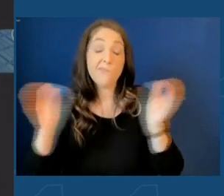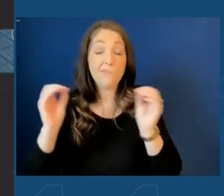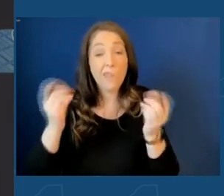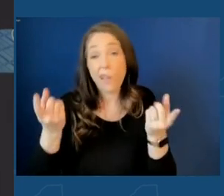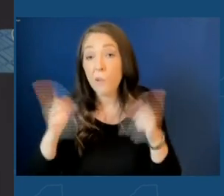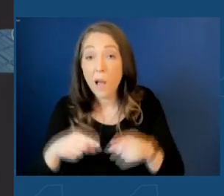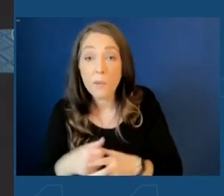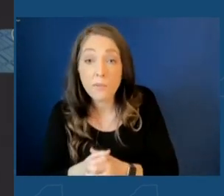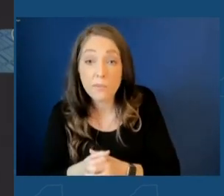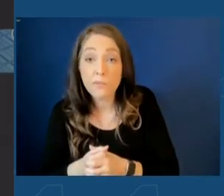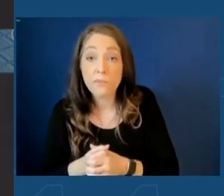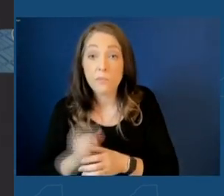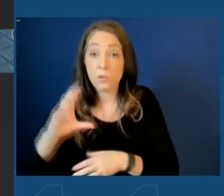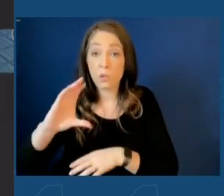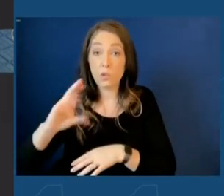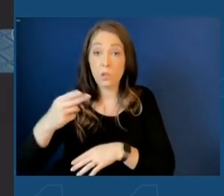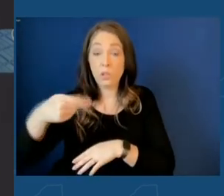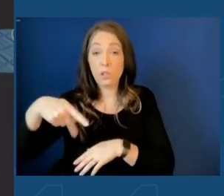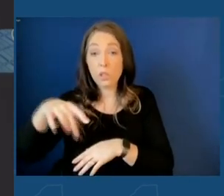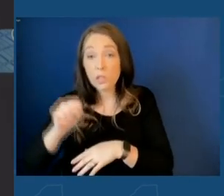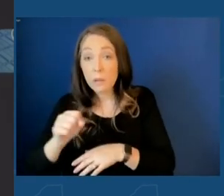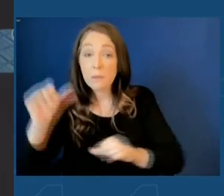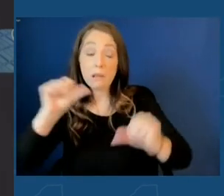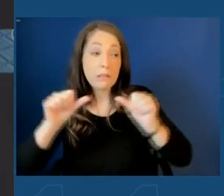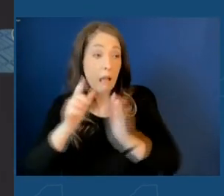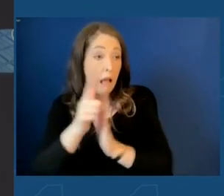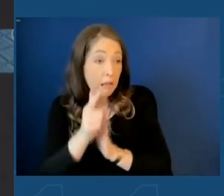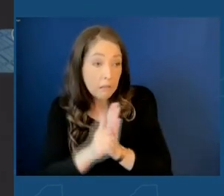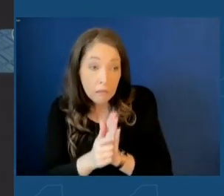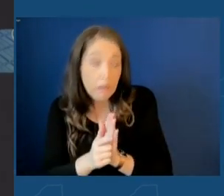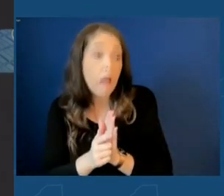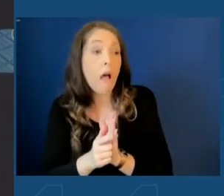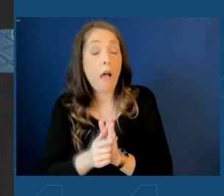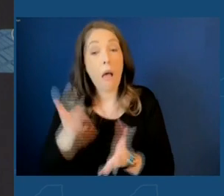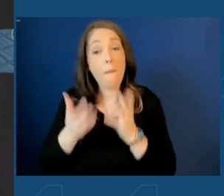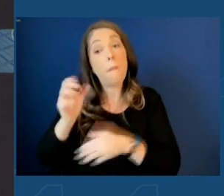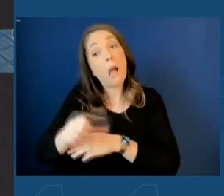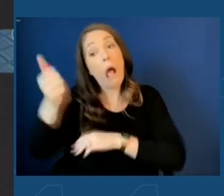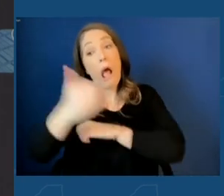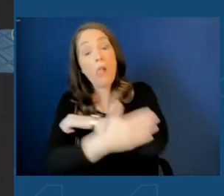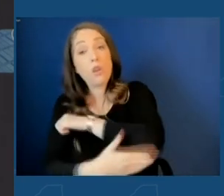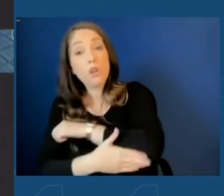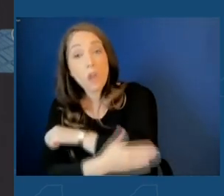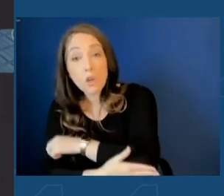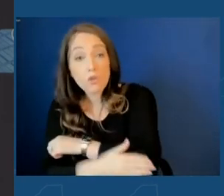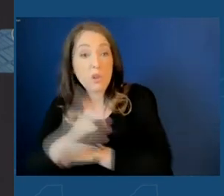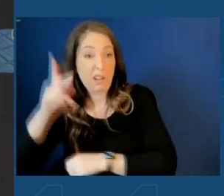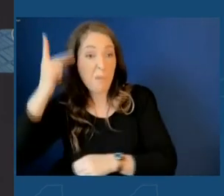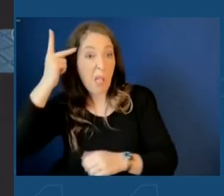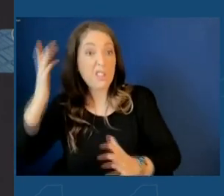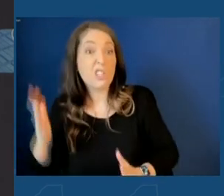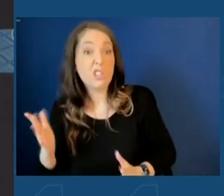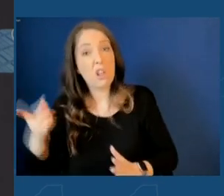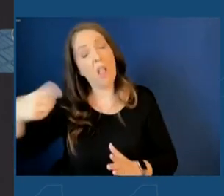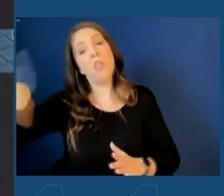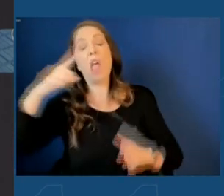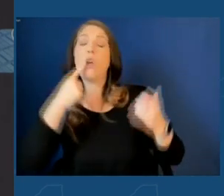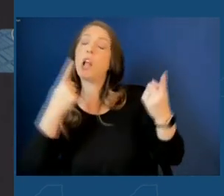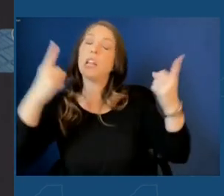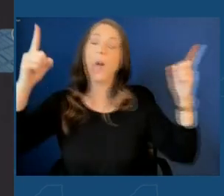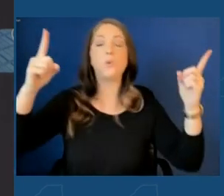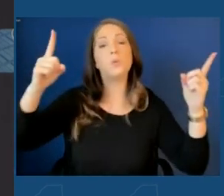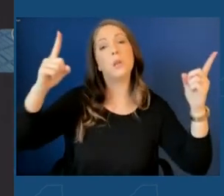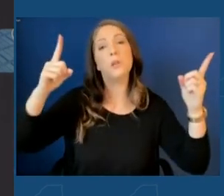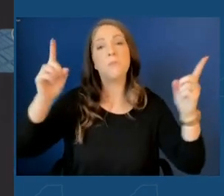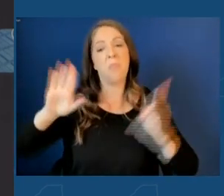Bill, some politician in France or Germany or China, and not us would be announcing to the world